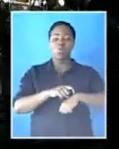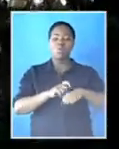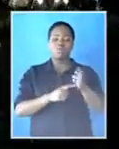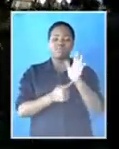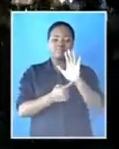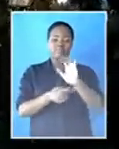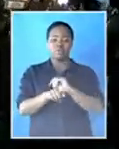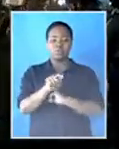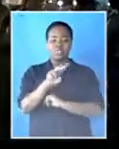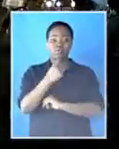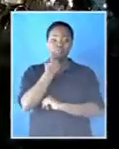SABC News, Parliament. Nation address Provinces, Provinces, repugnant. You